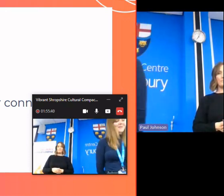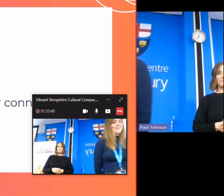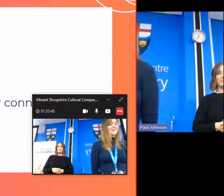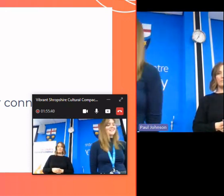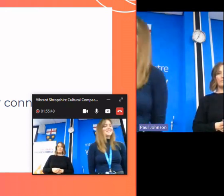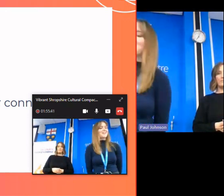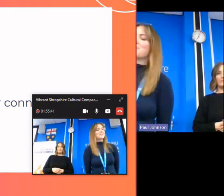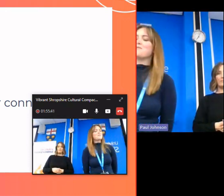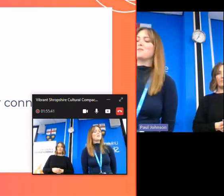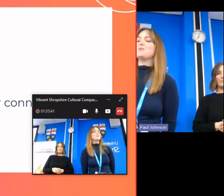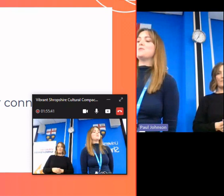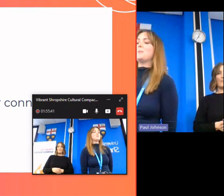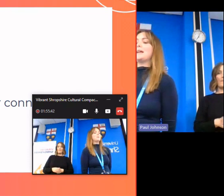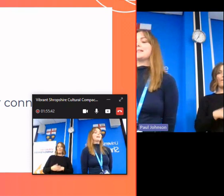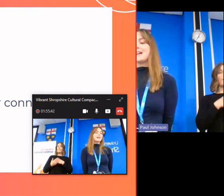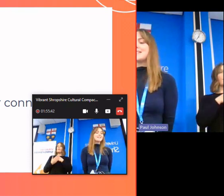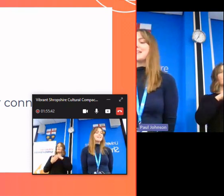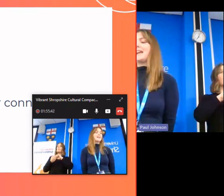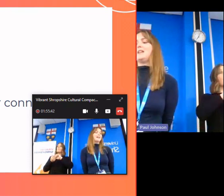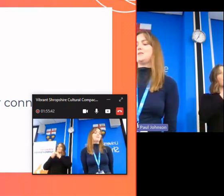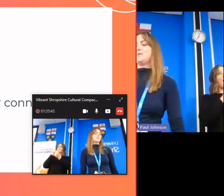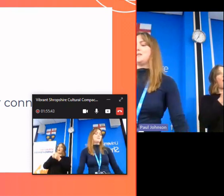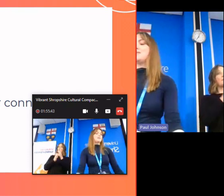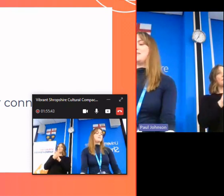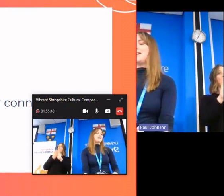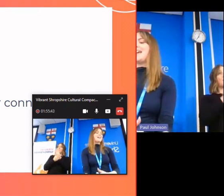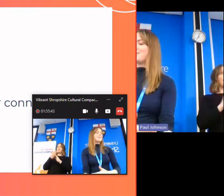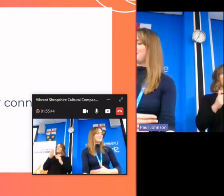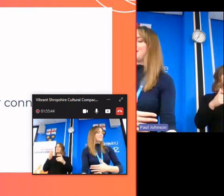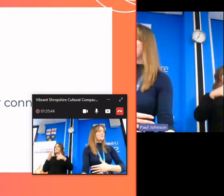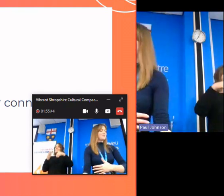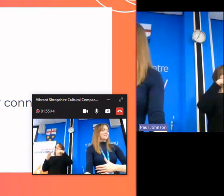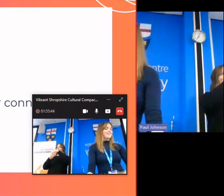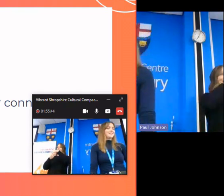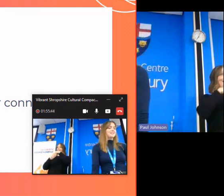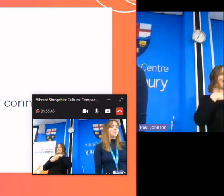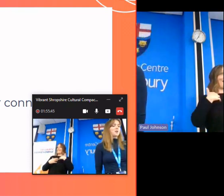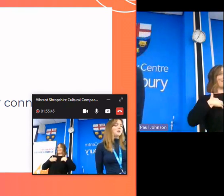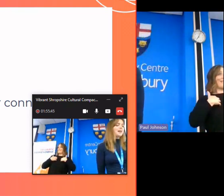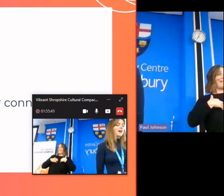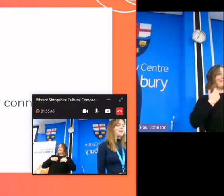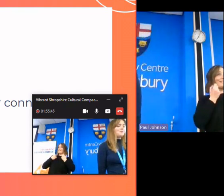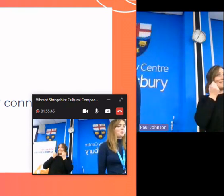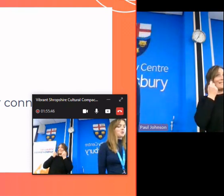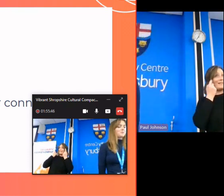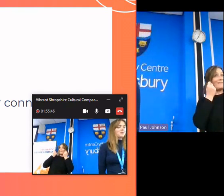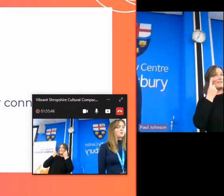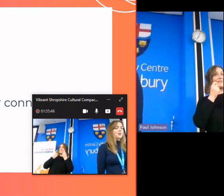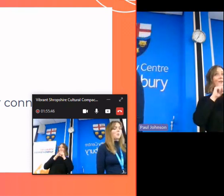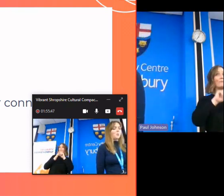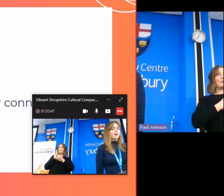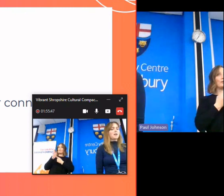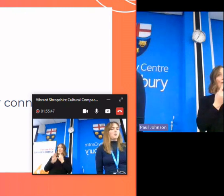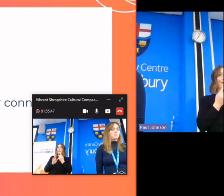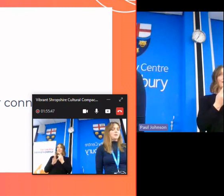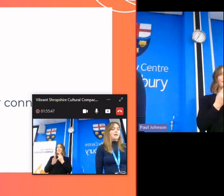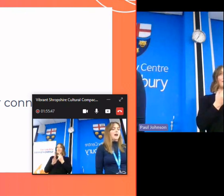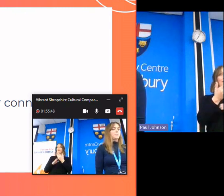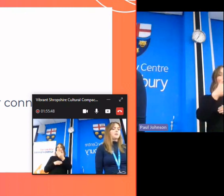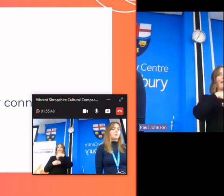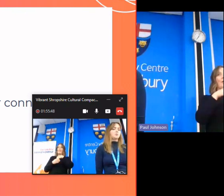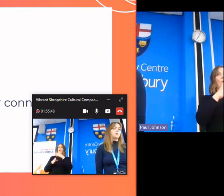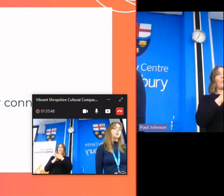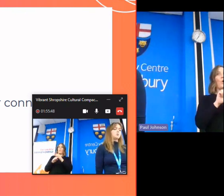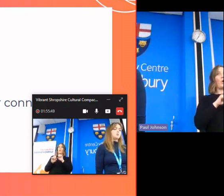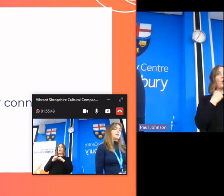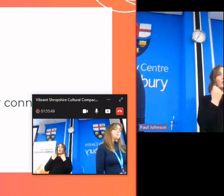being a partner means the chance to be involved in developing exciting innovative innovative it's a tricky word projects by joining our working groups